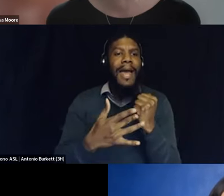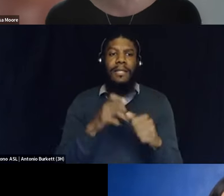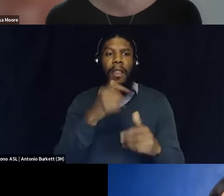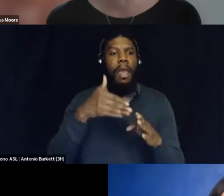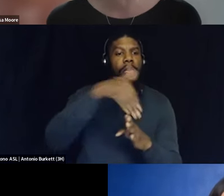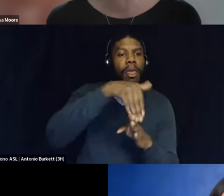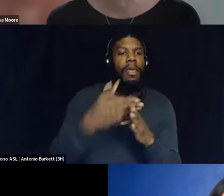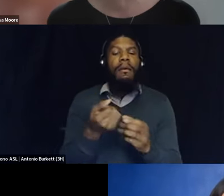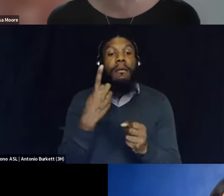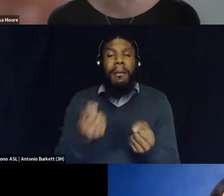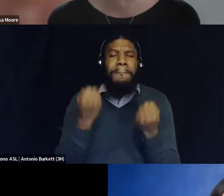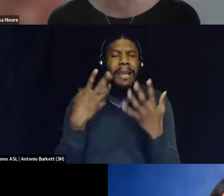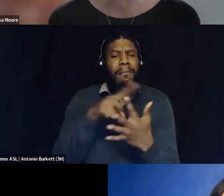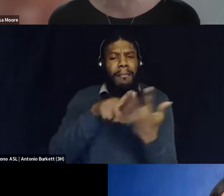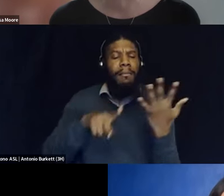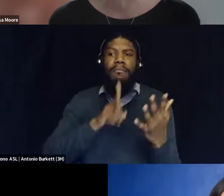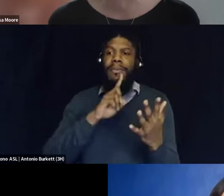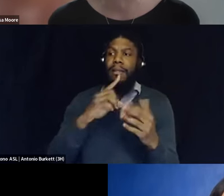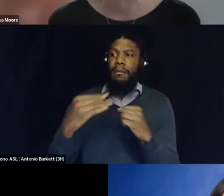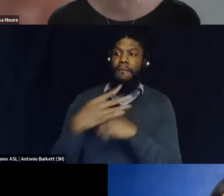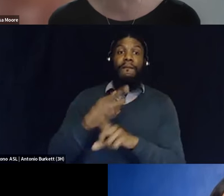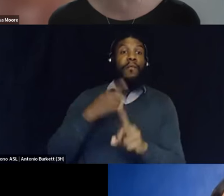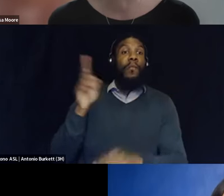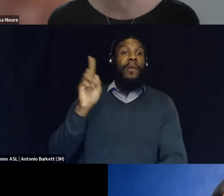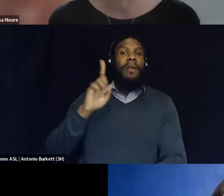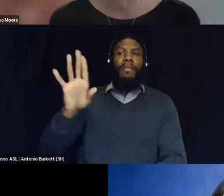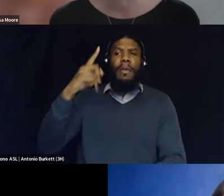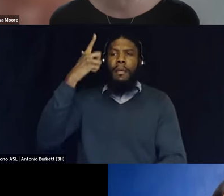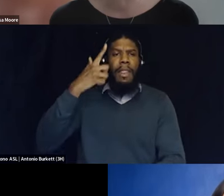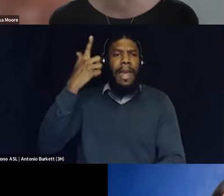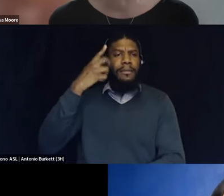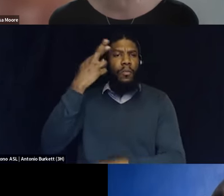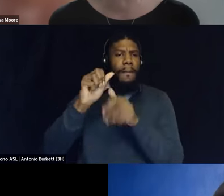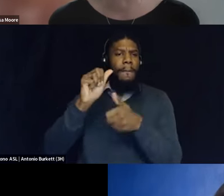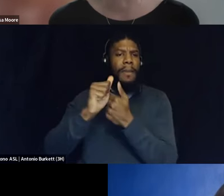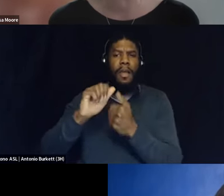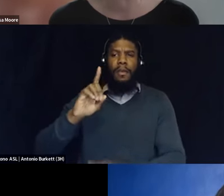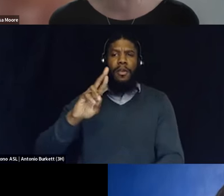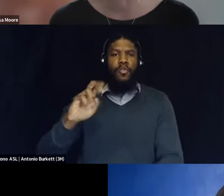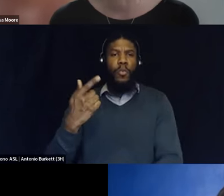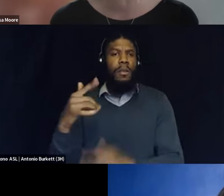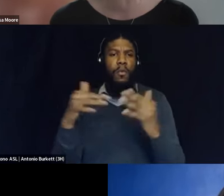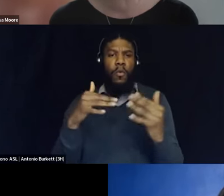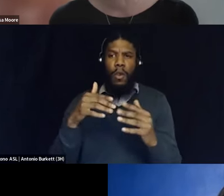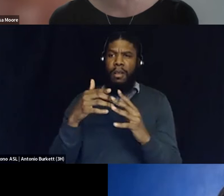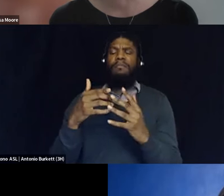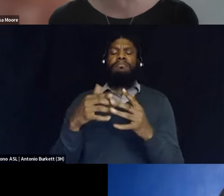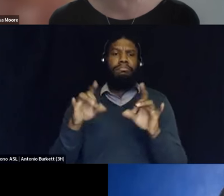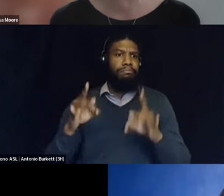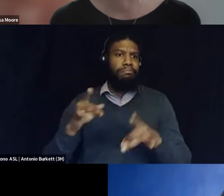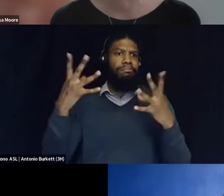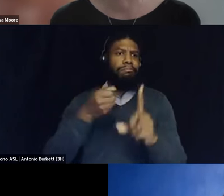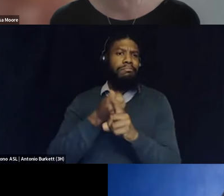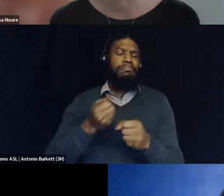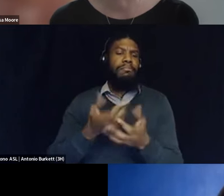yet so much of that is actually informed by the twisted logic of the drug war that's pervaded so much of our society that says people